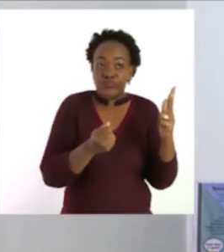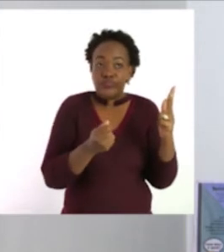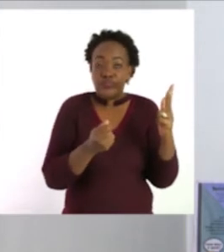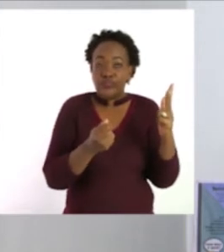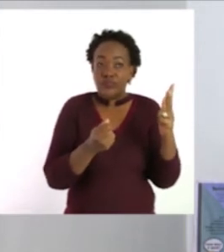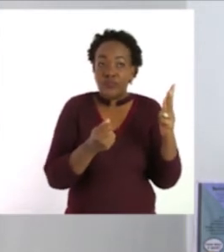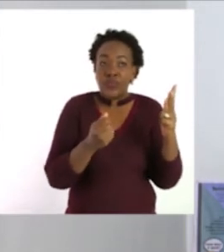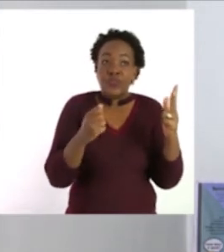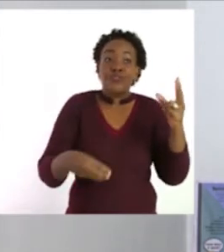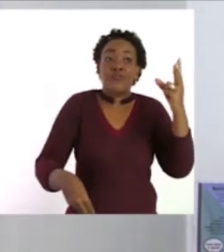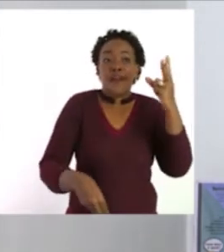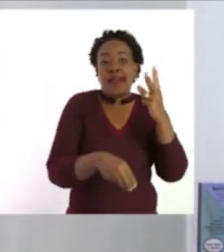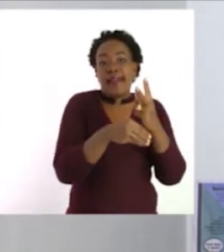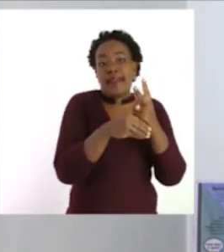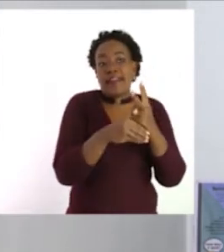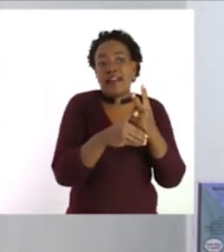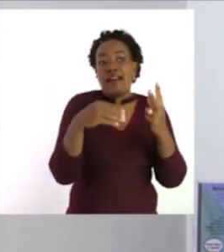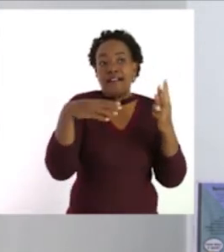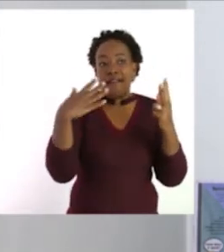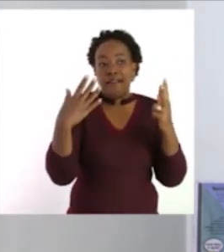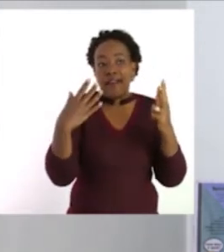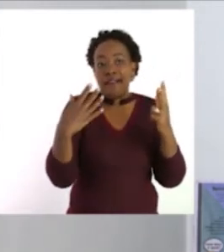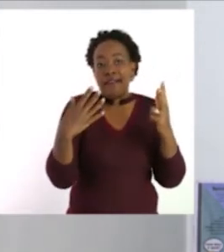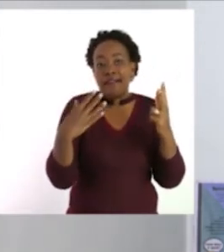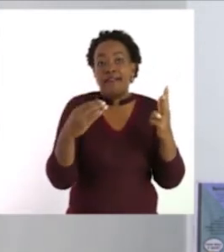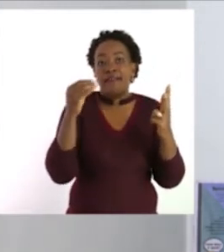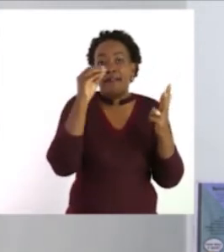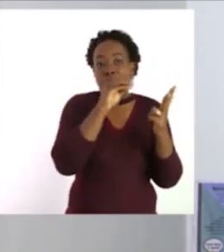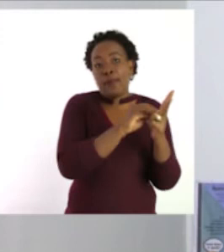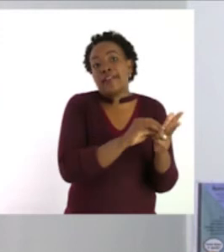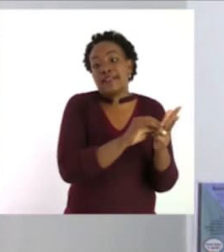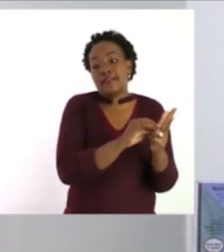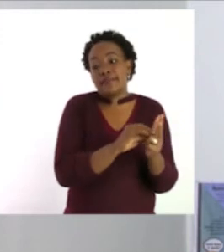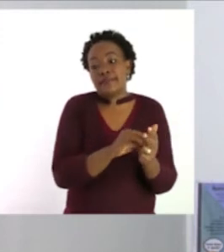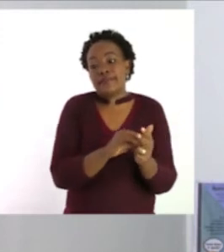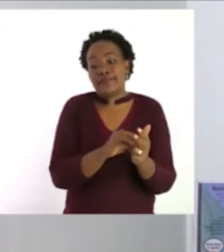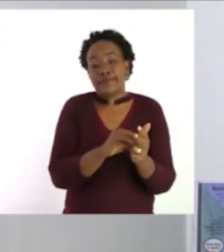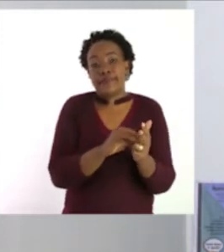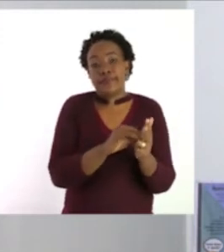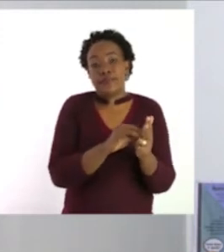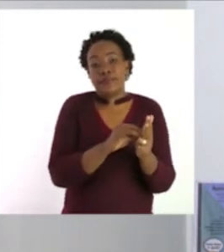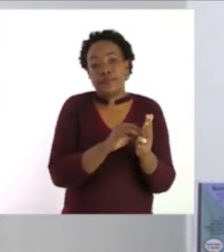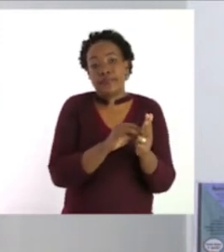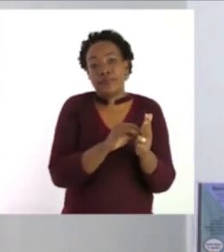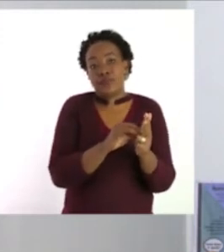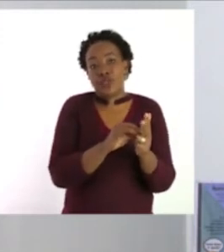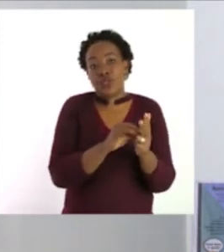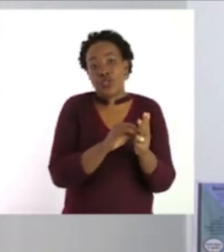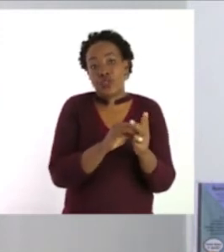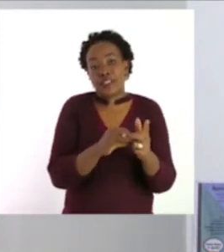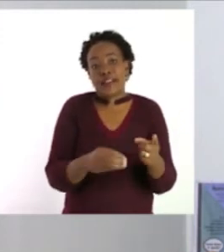five points. Which means plus five points.